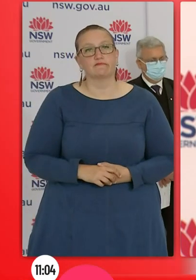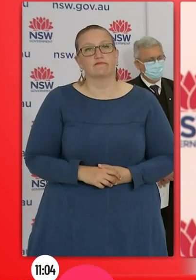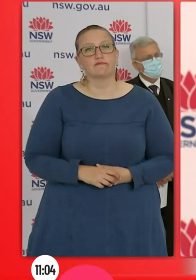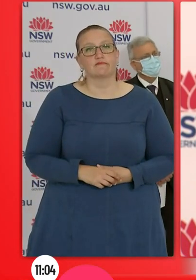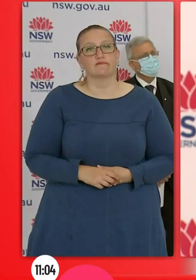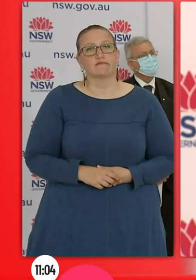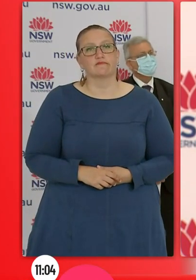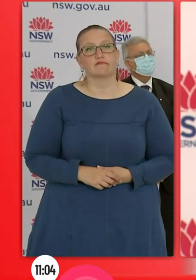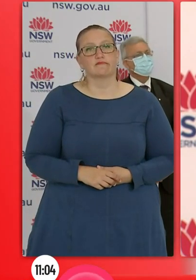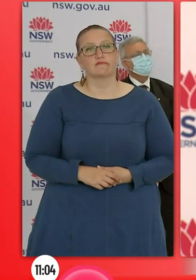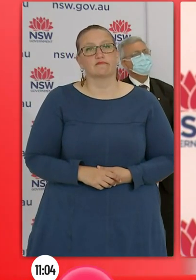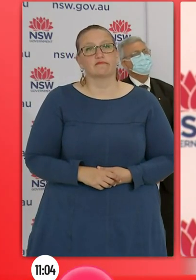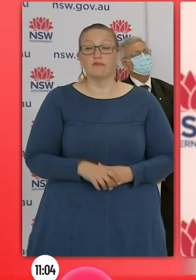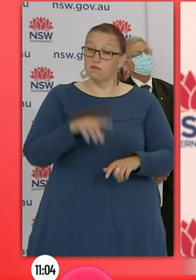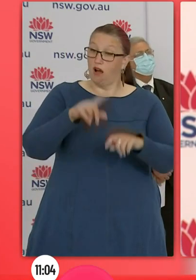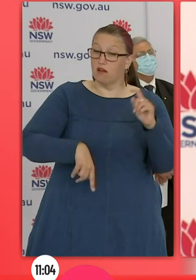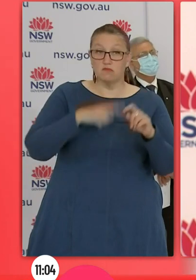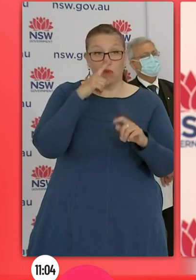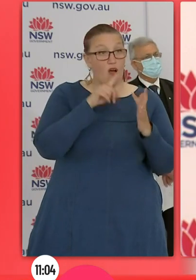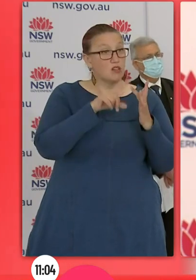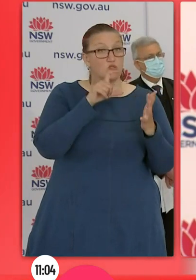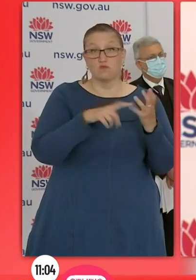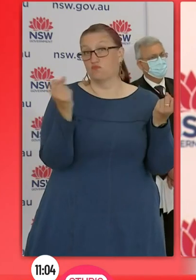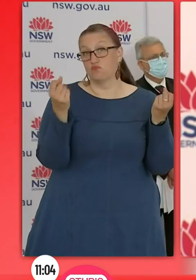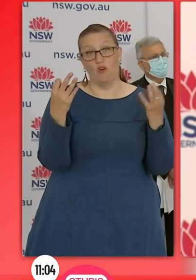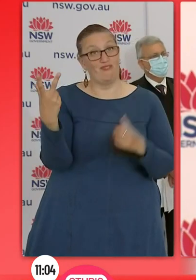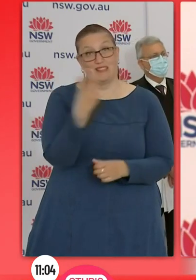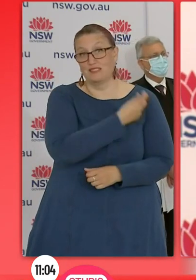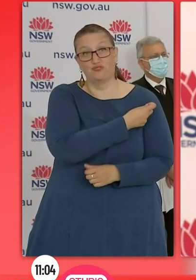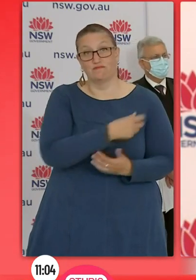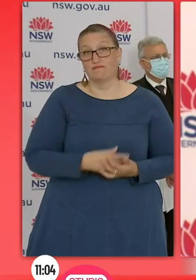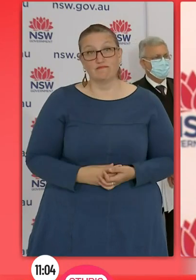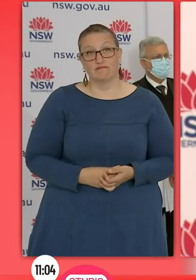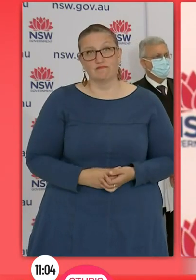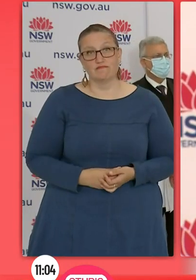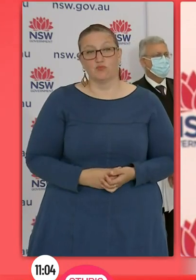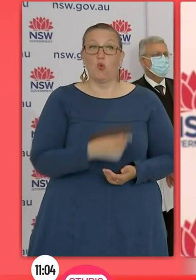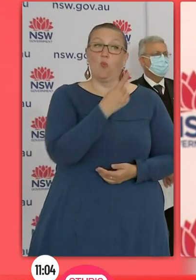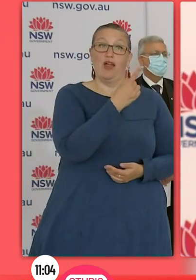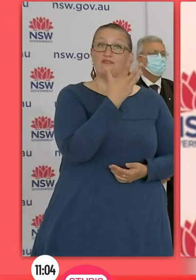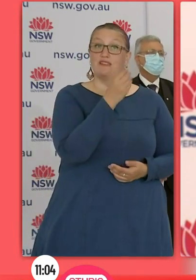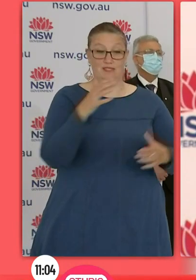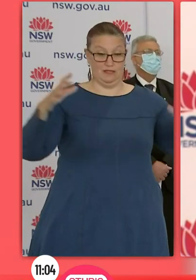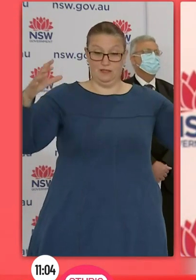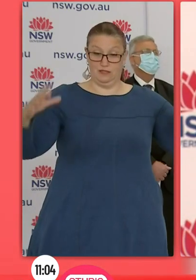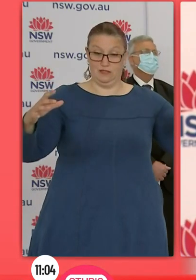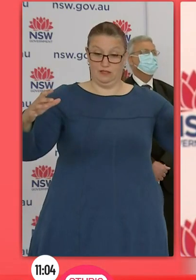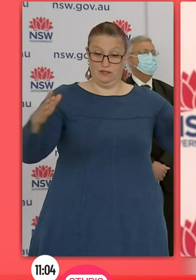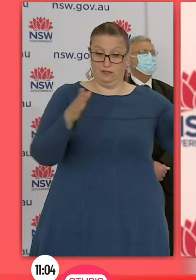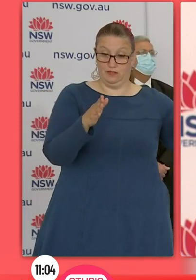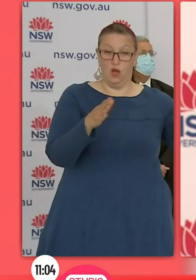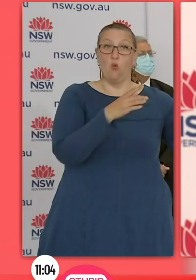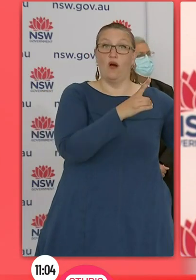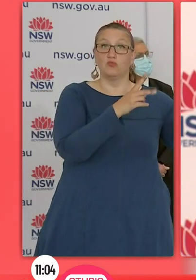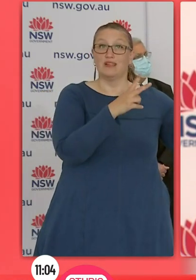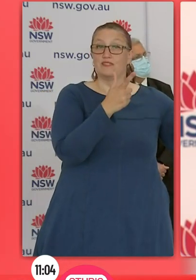ICU have not been vaccinated and of those 150, 127 people in ICU are